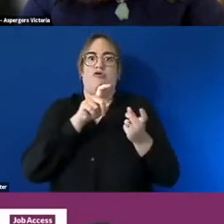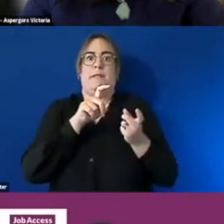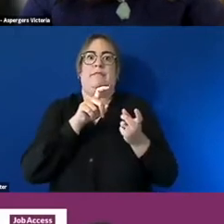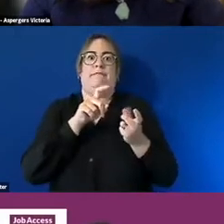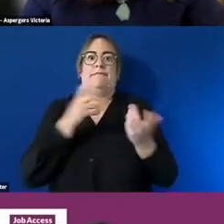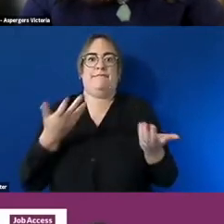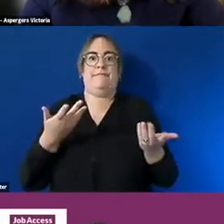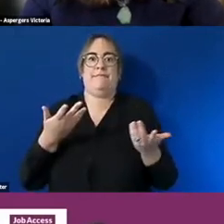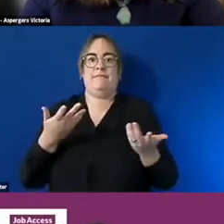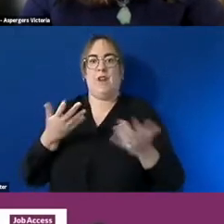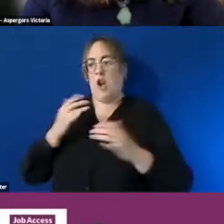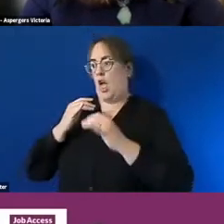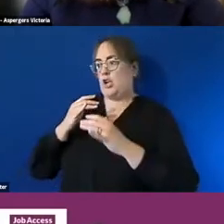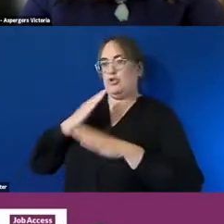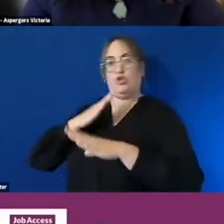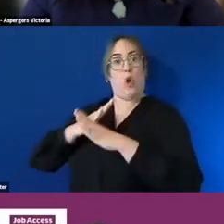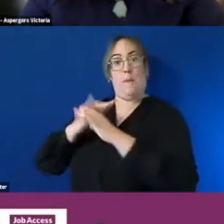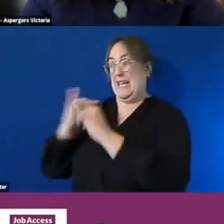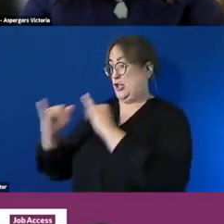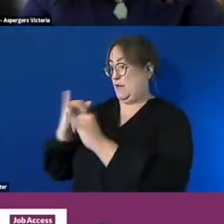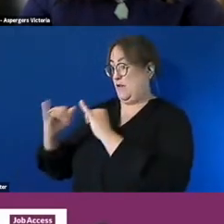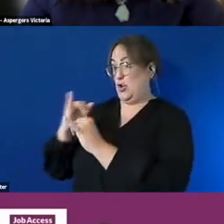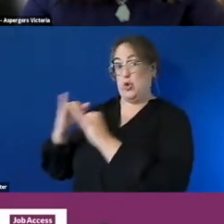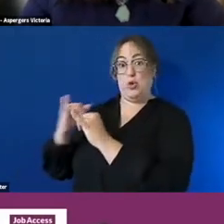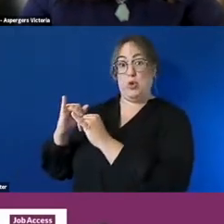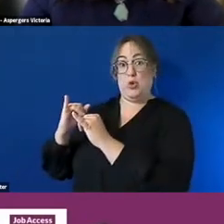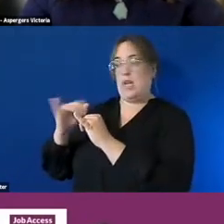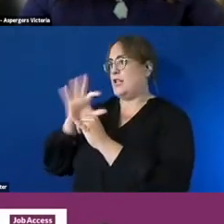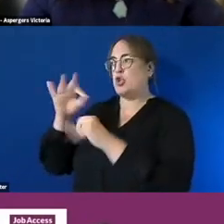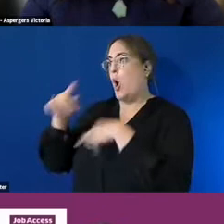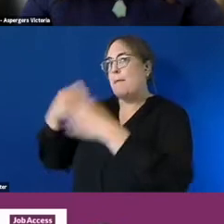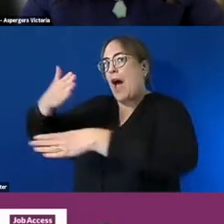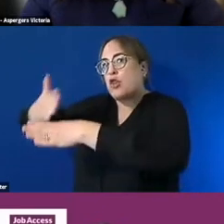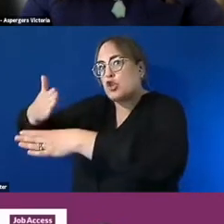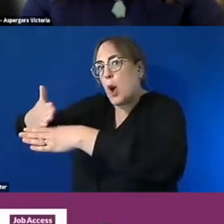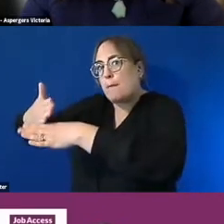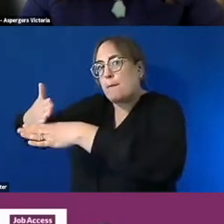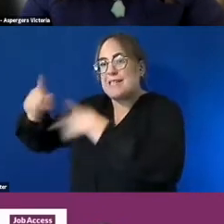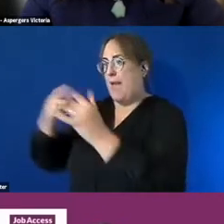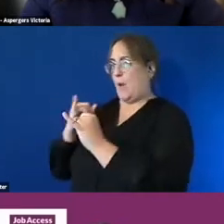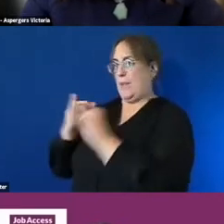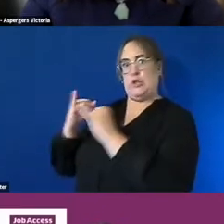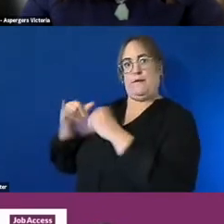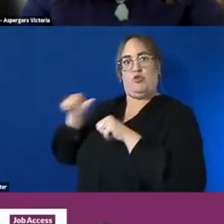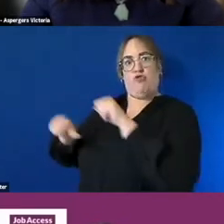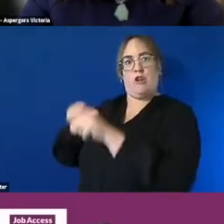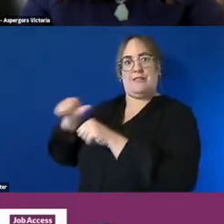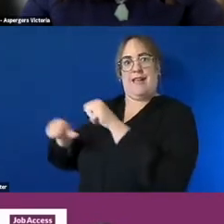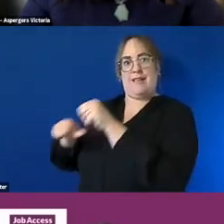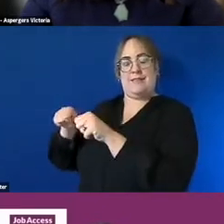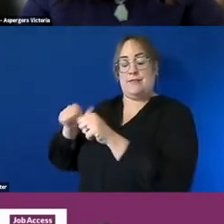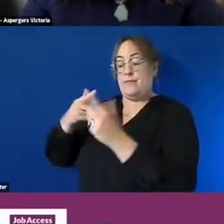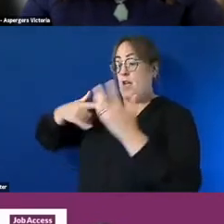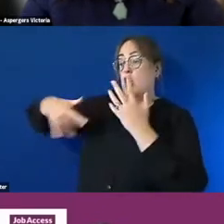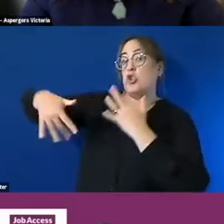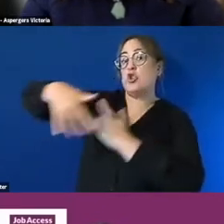how good are you at job interviews it's not how good you are at the job and um a bit social communication being